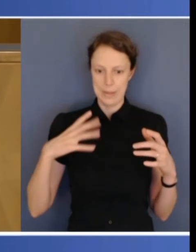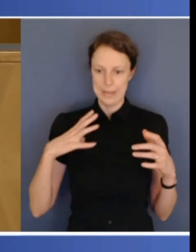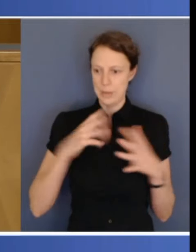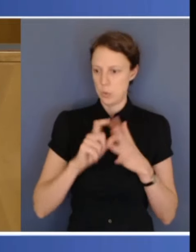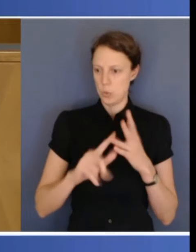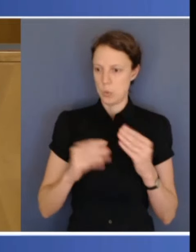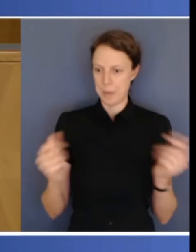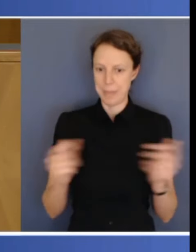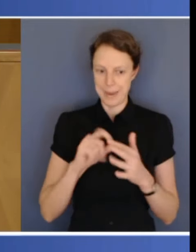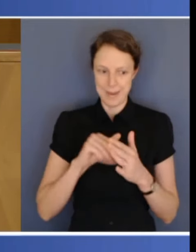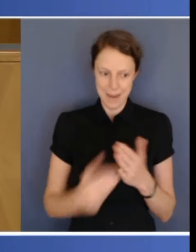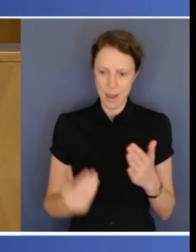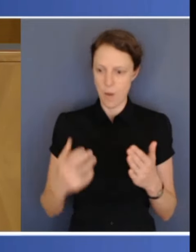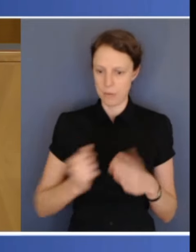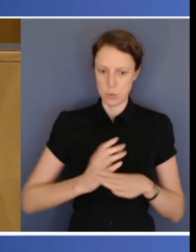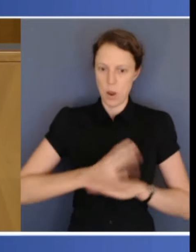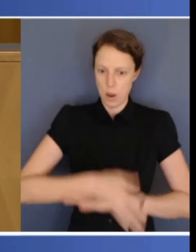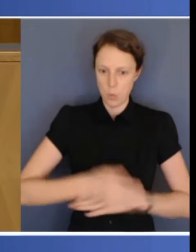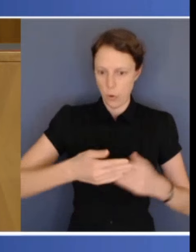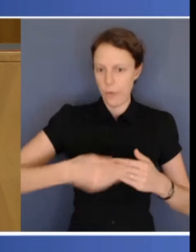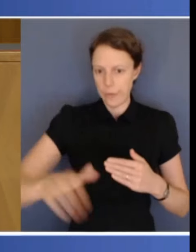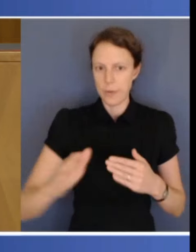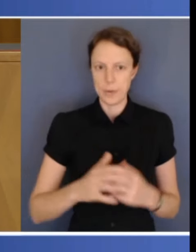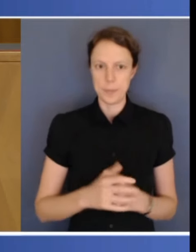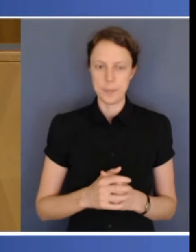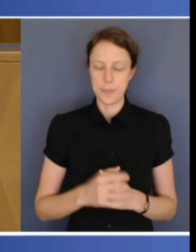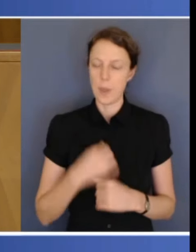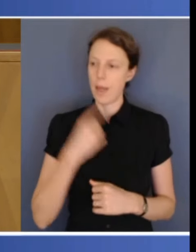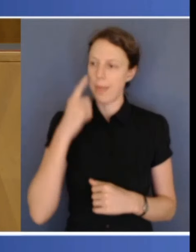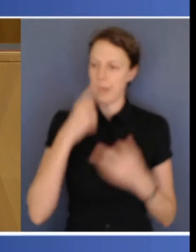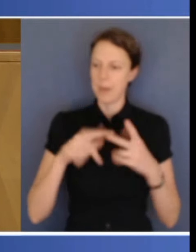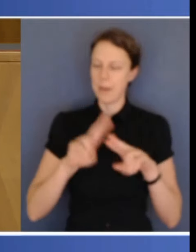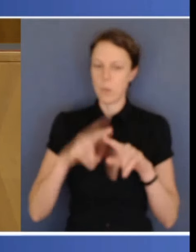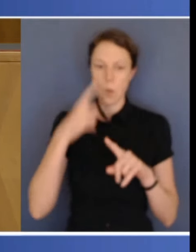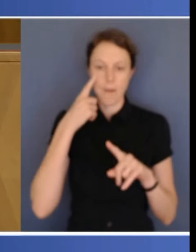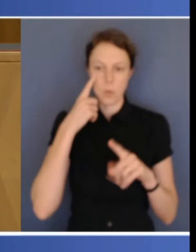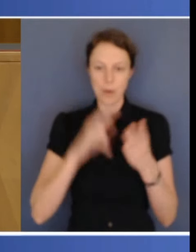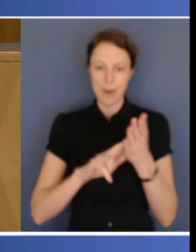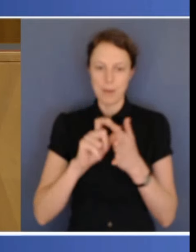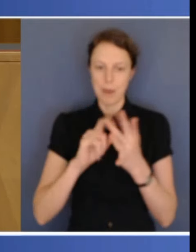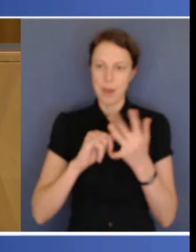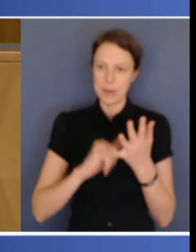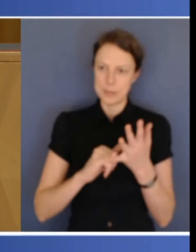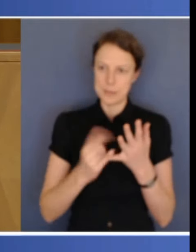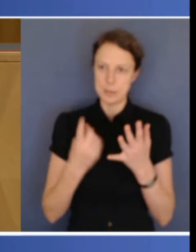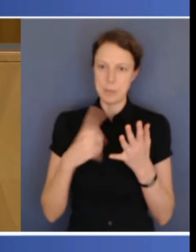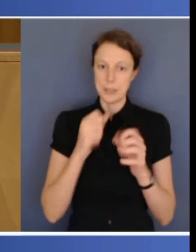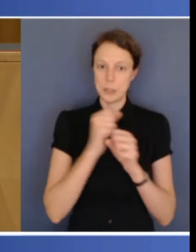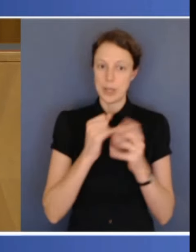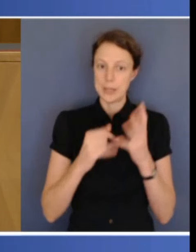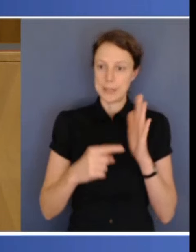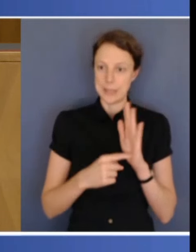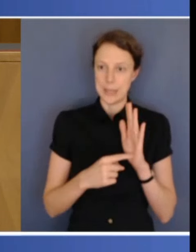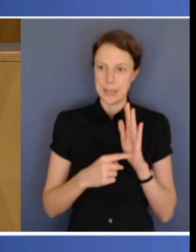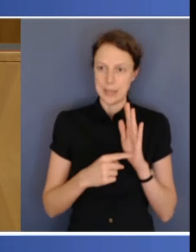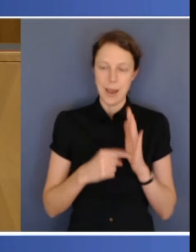But I think that if you look at the NDIS, the GST, if you look at changes to health reform, I think we've achieved more